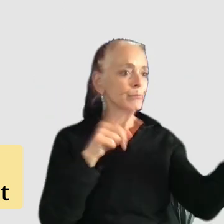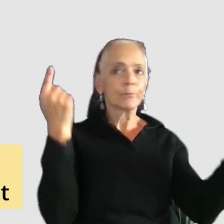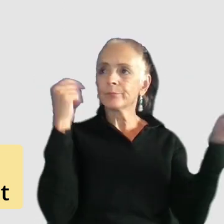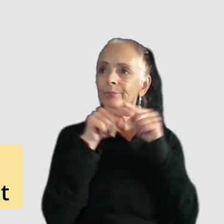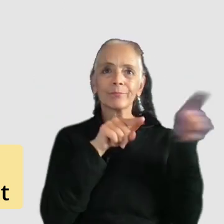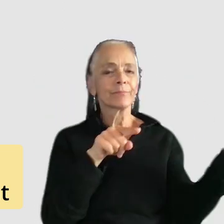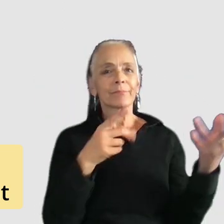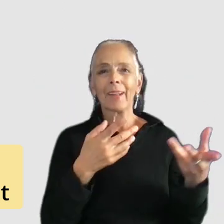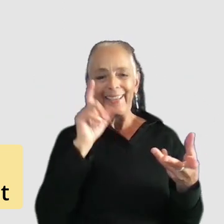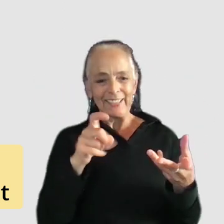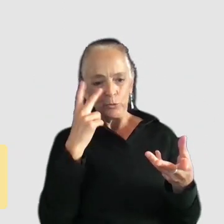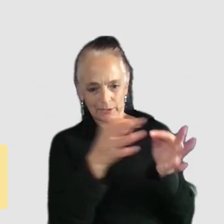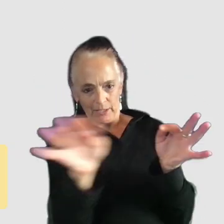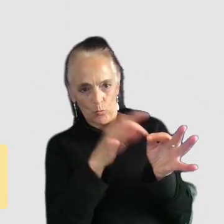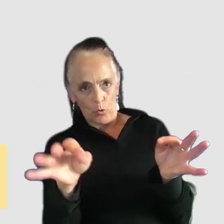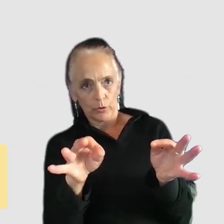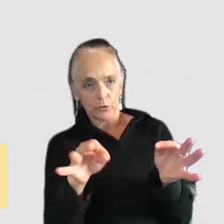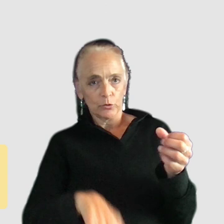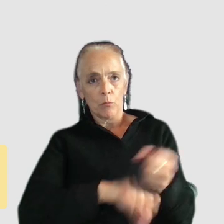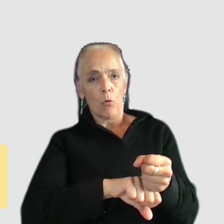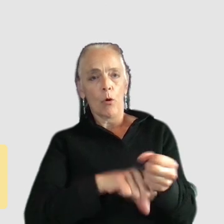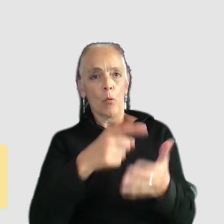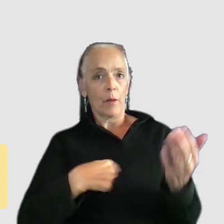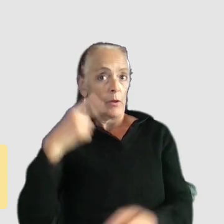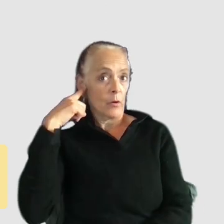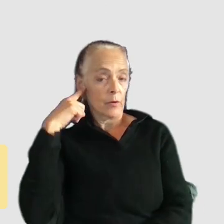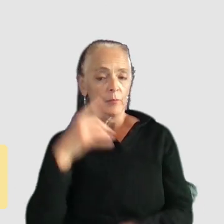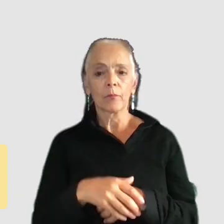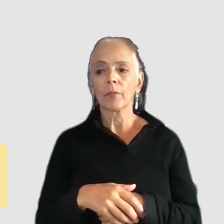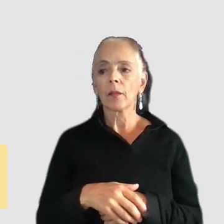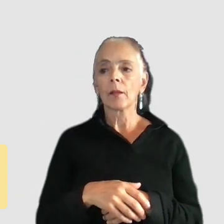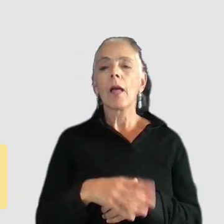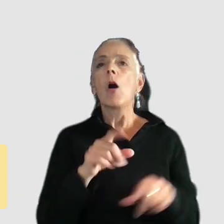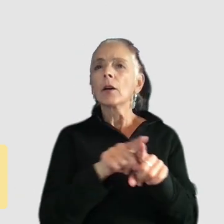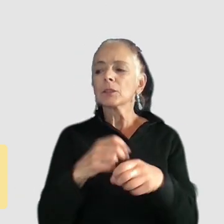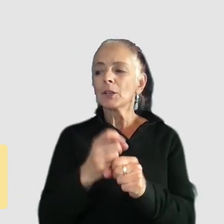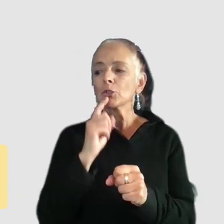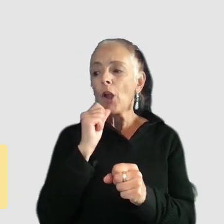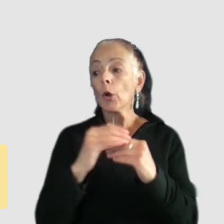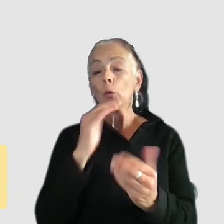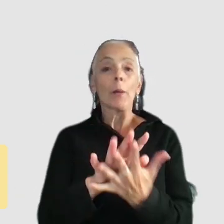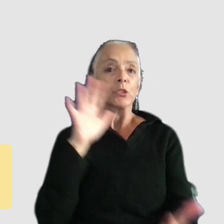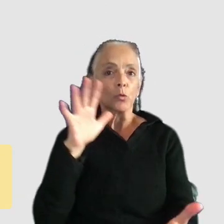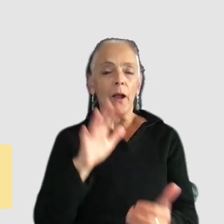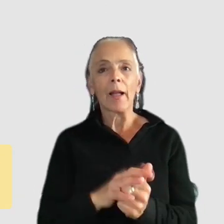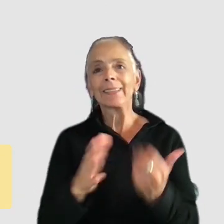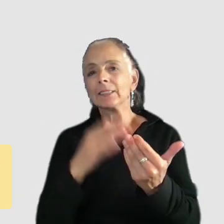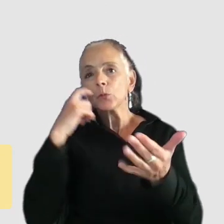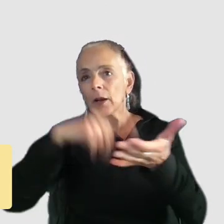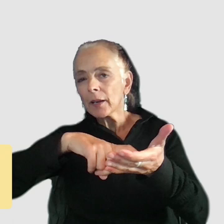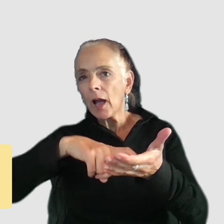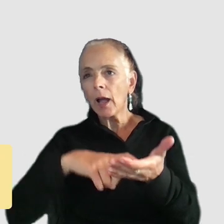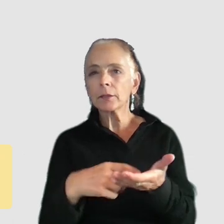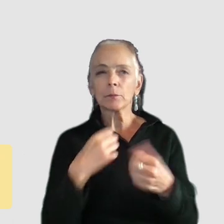the words to support what i'm hearing and you want to make sure that they're not too abstract they're instantly recognizable so make sure to